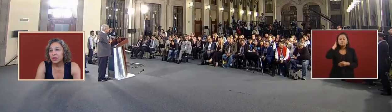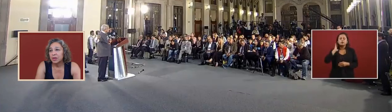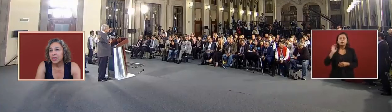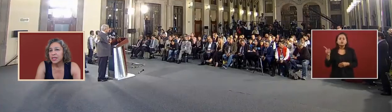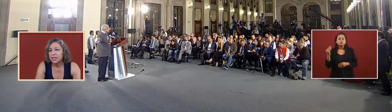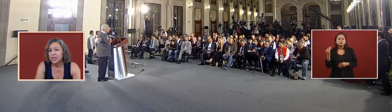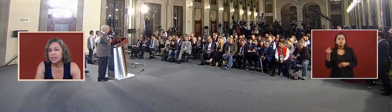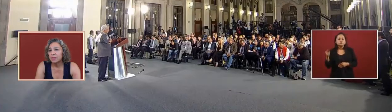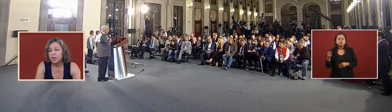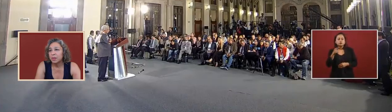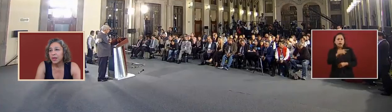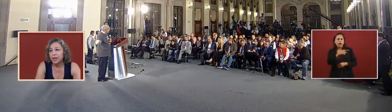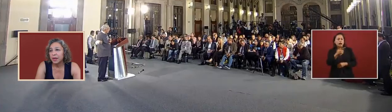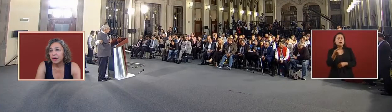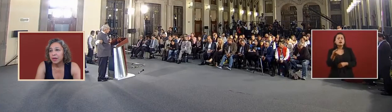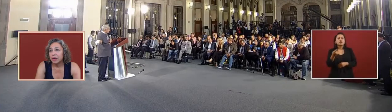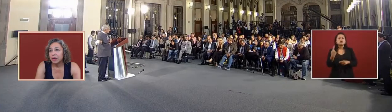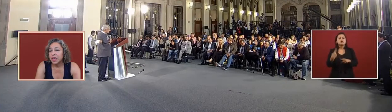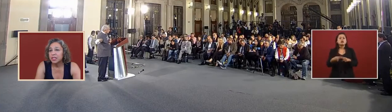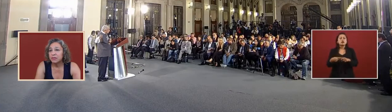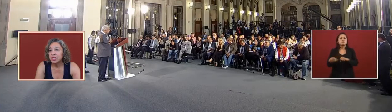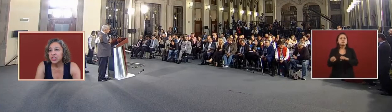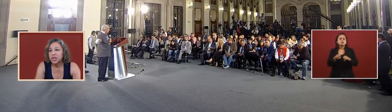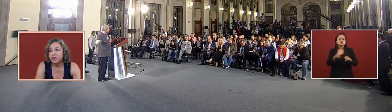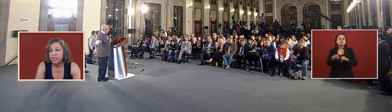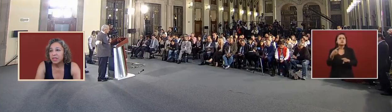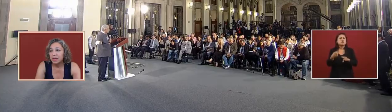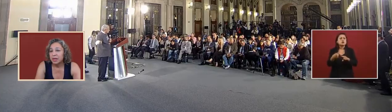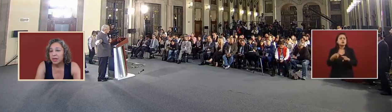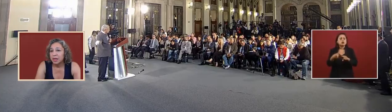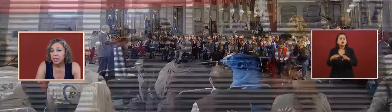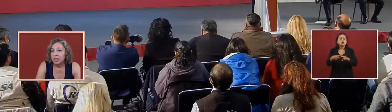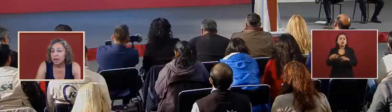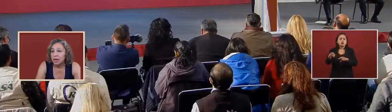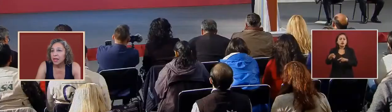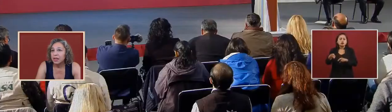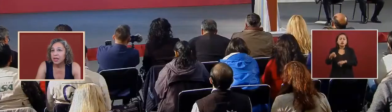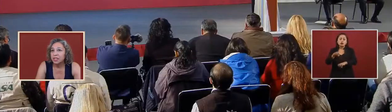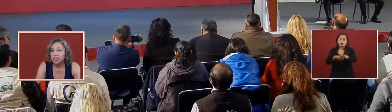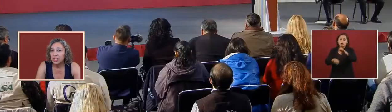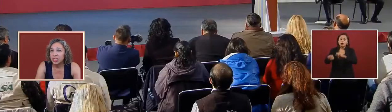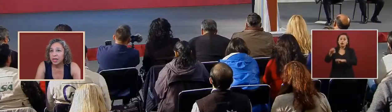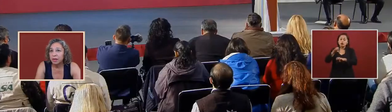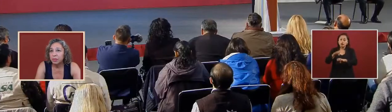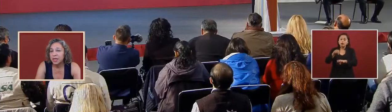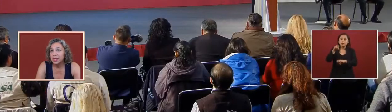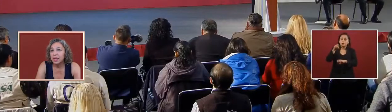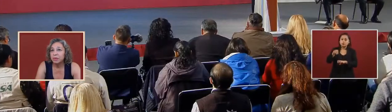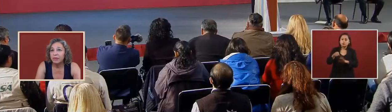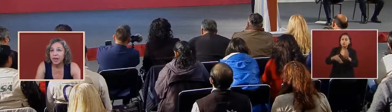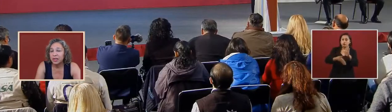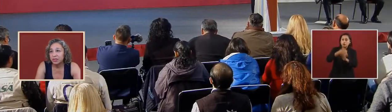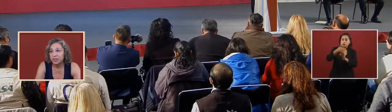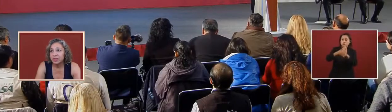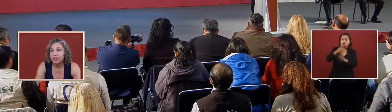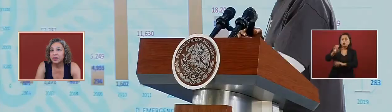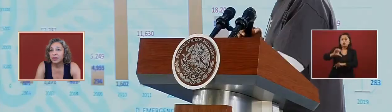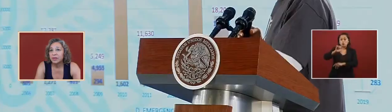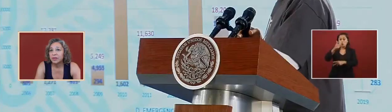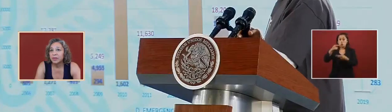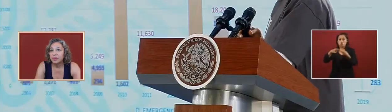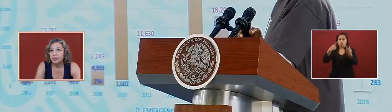so he's asking something about that yes functionaries and the construction companies and the providers